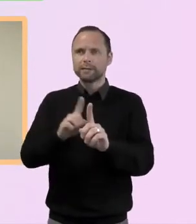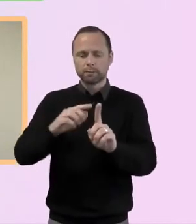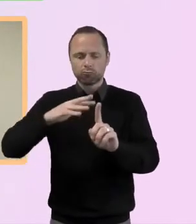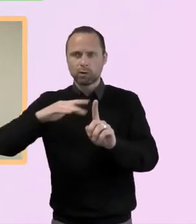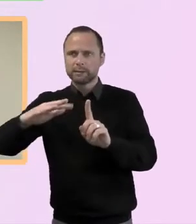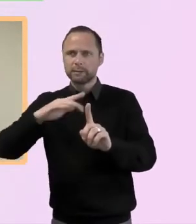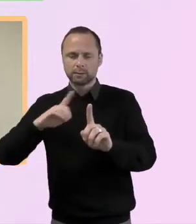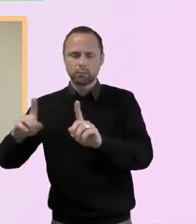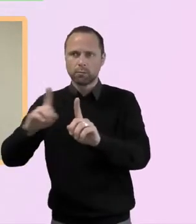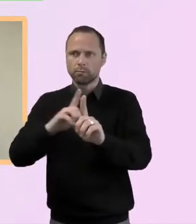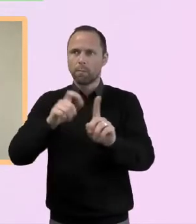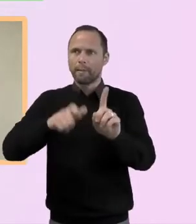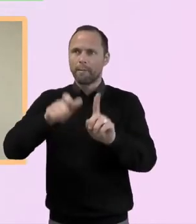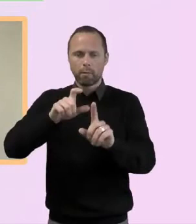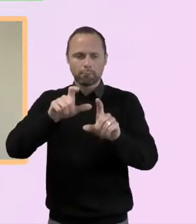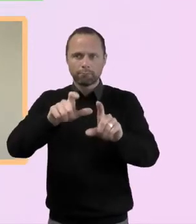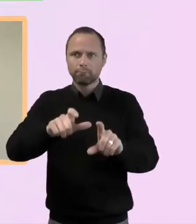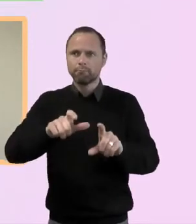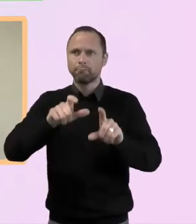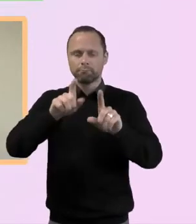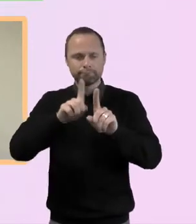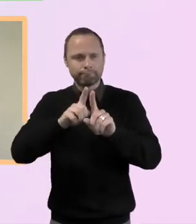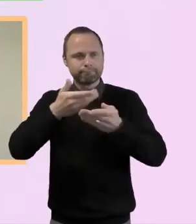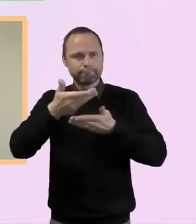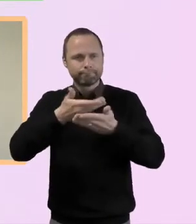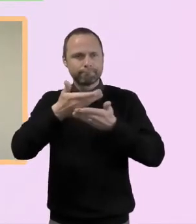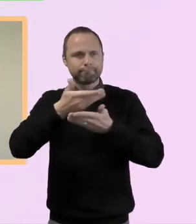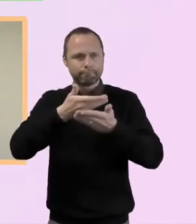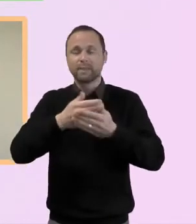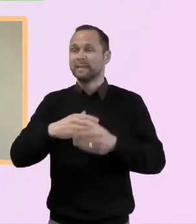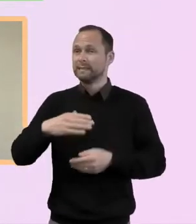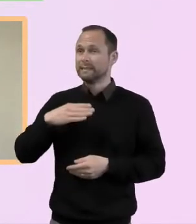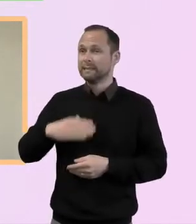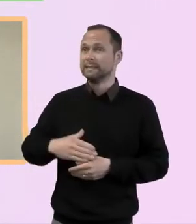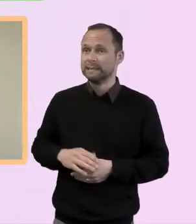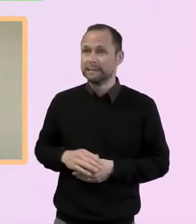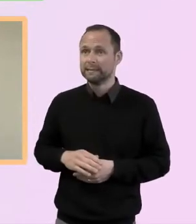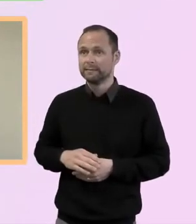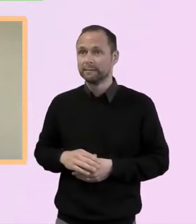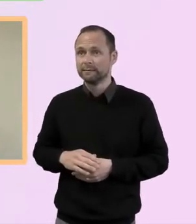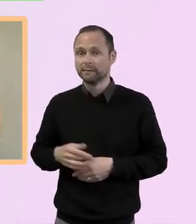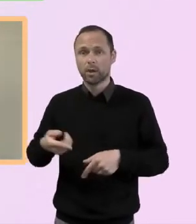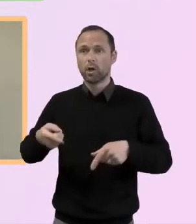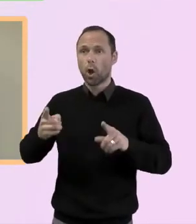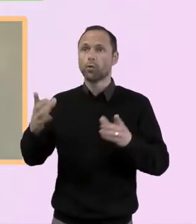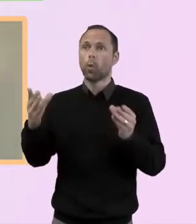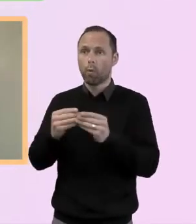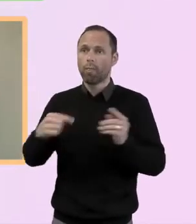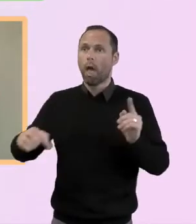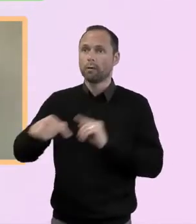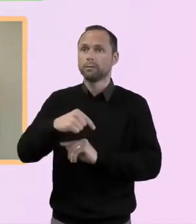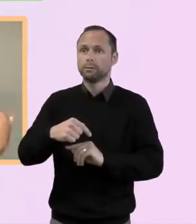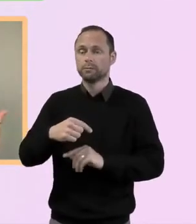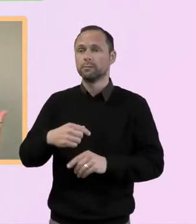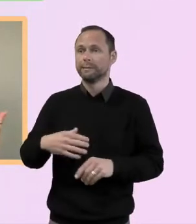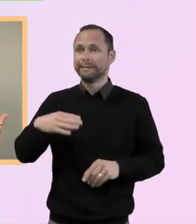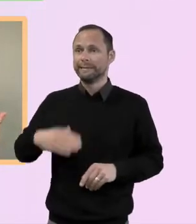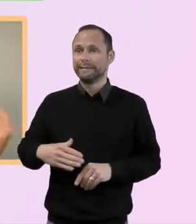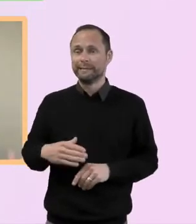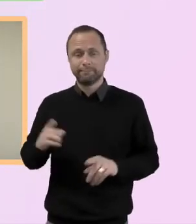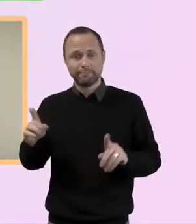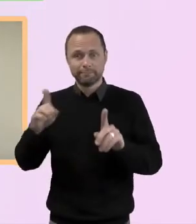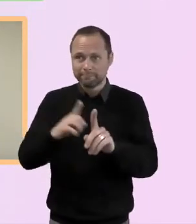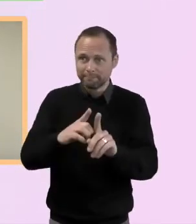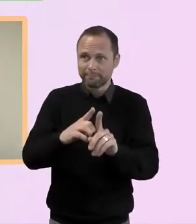the things that I think we'd all agree on is that, yes, we need to be incarnational. We need to be with them. And for some of us, being present with people when we're exhausted